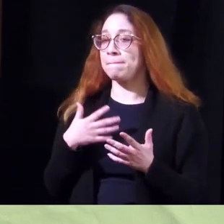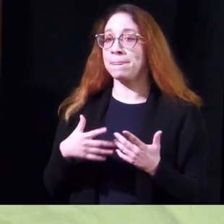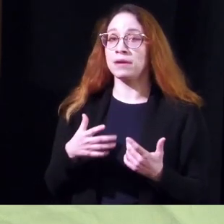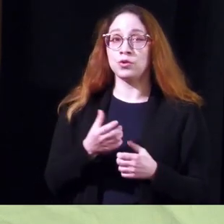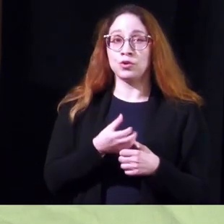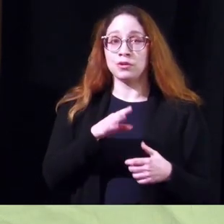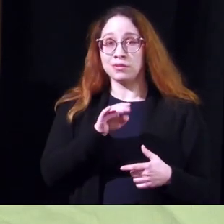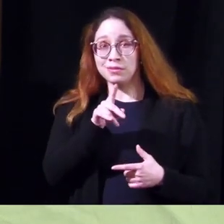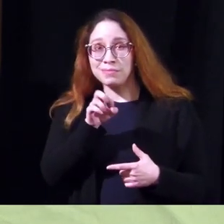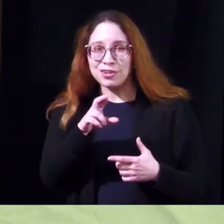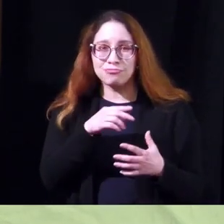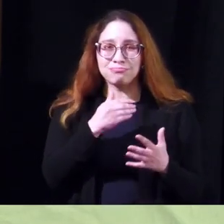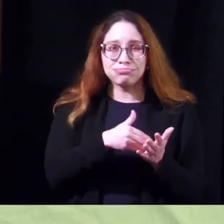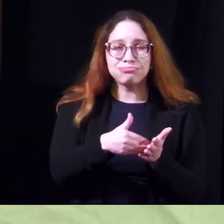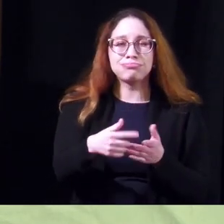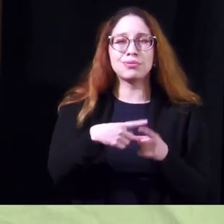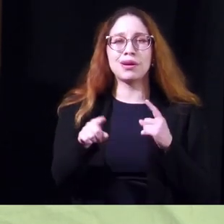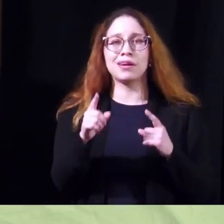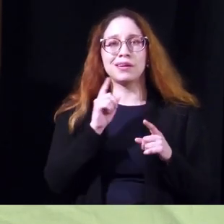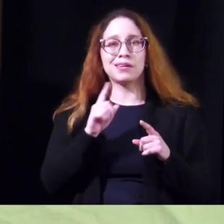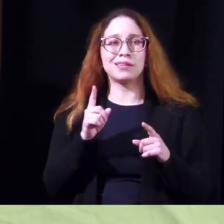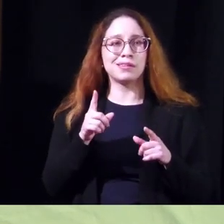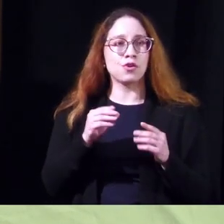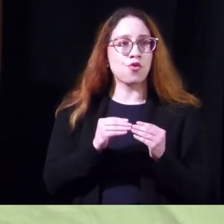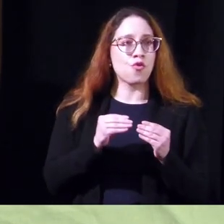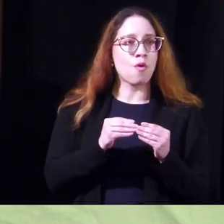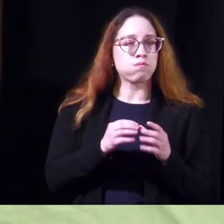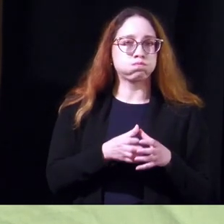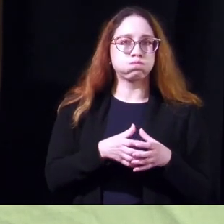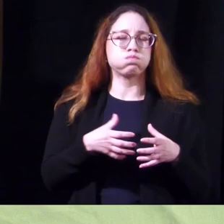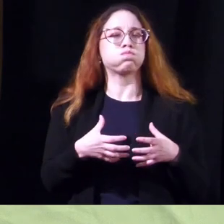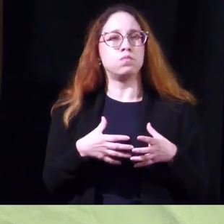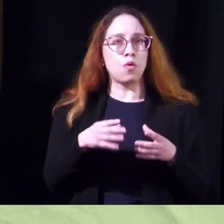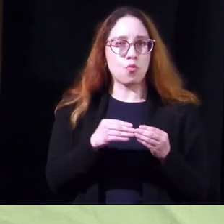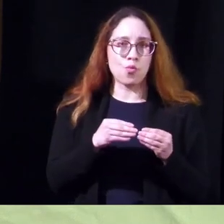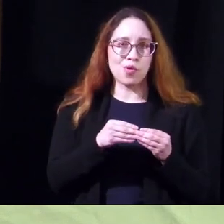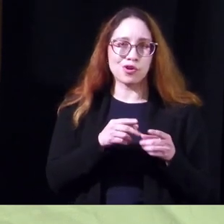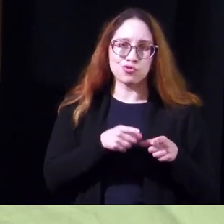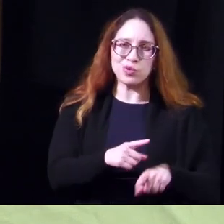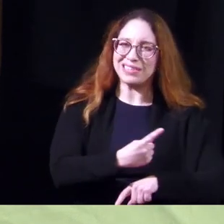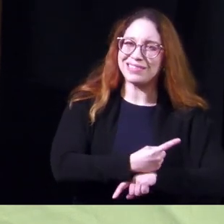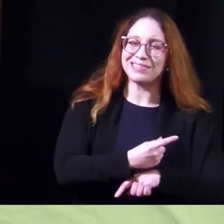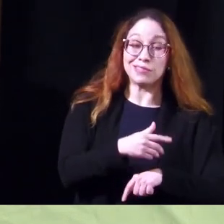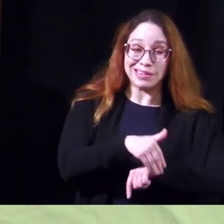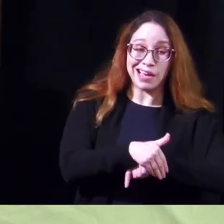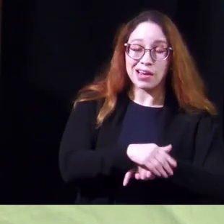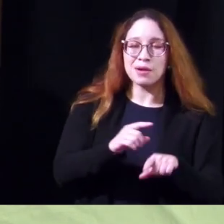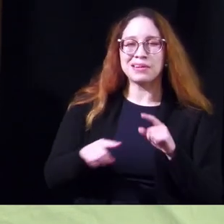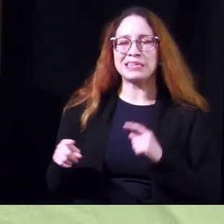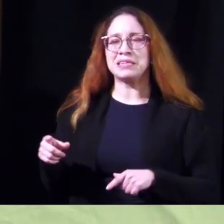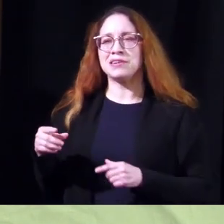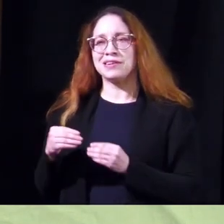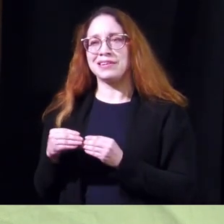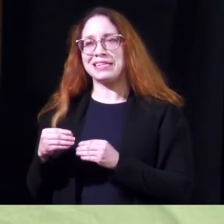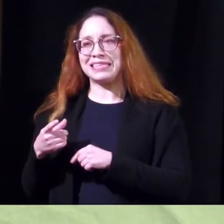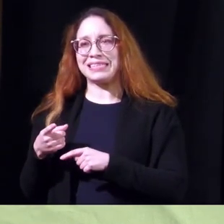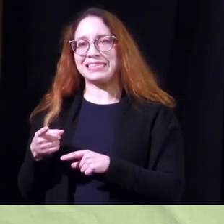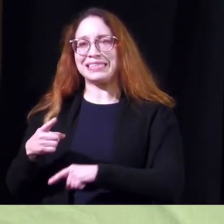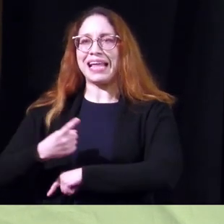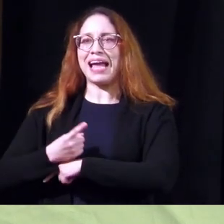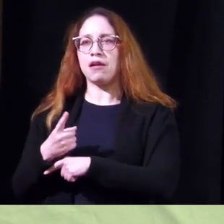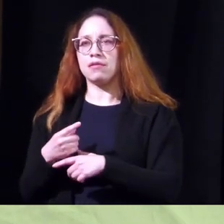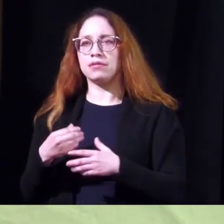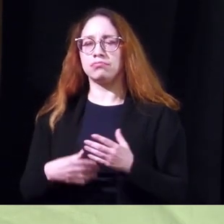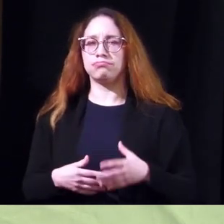bladder but in some cases patients mobilize more fluid at night during the day they're they're sort of storing more fluid in their